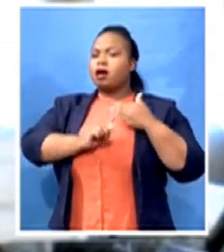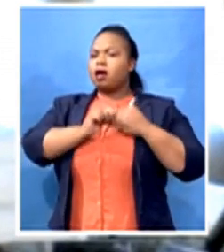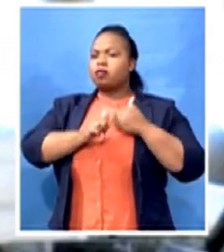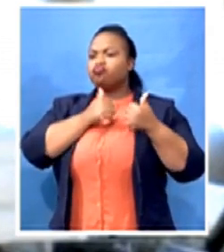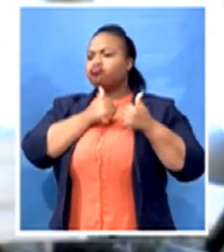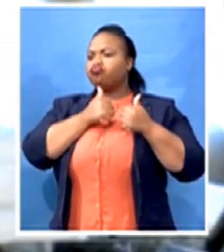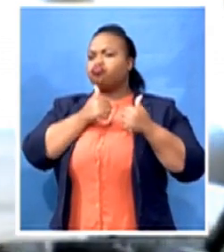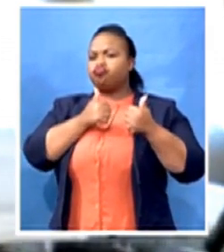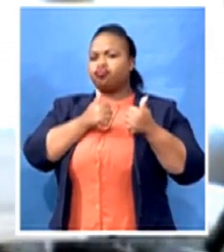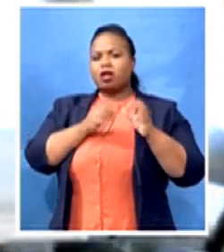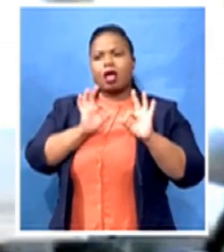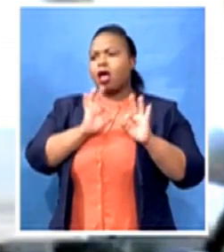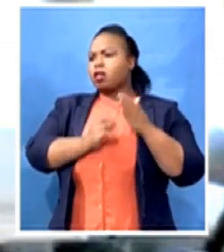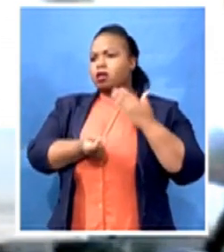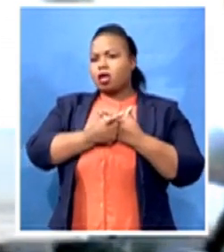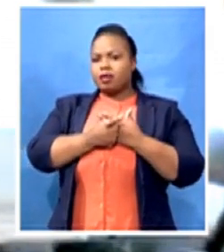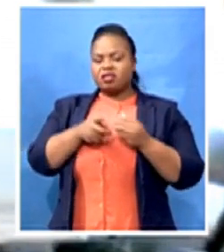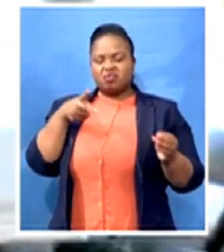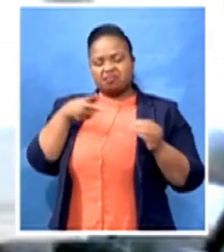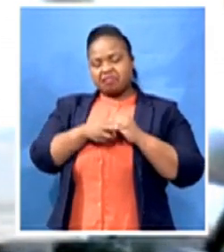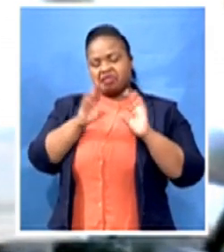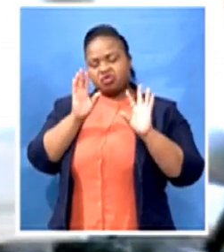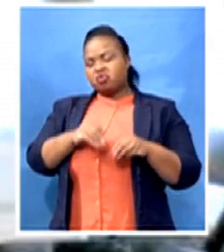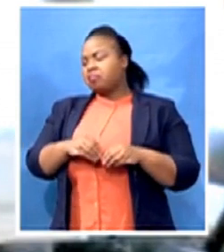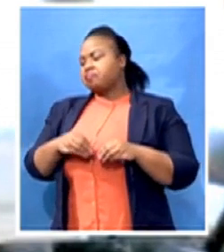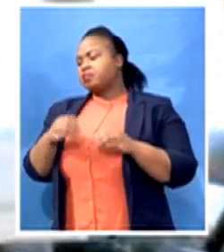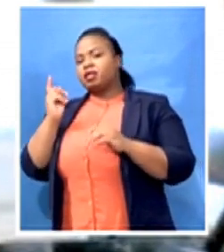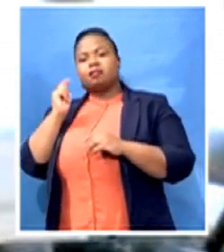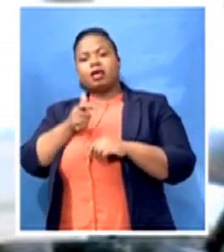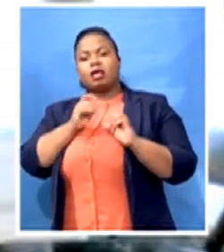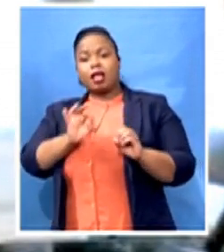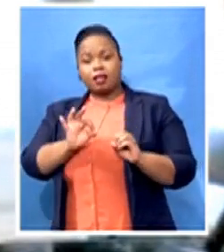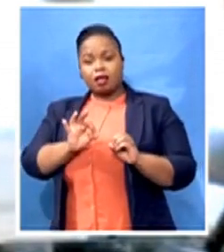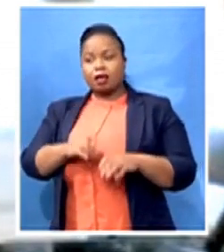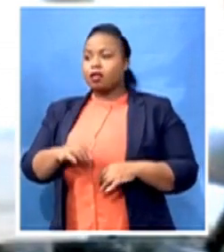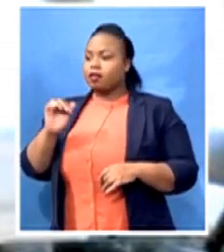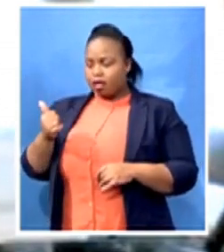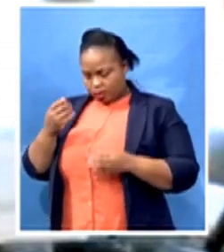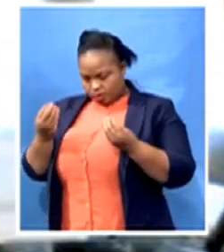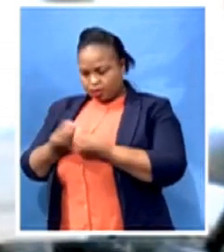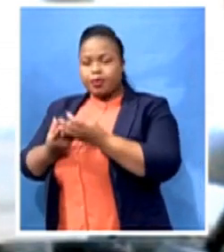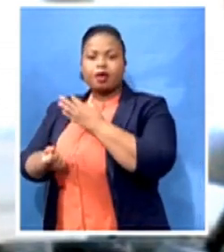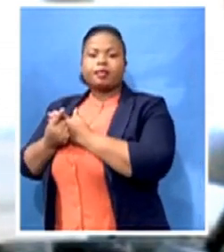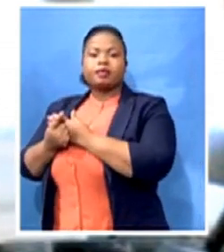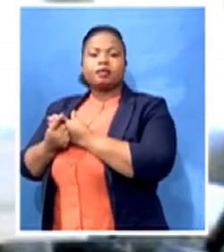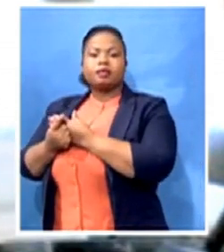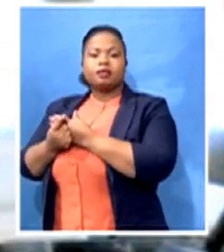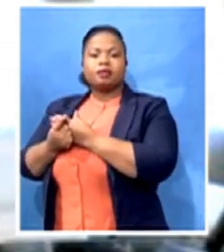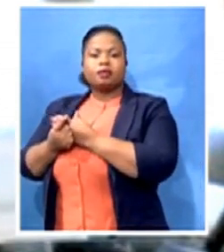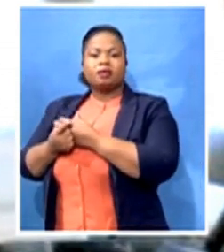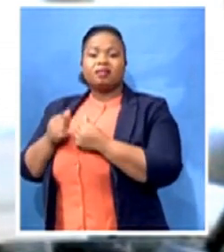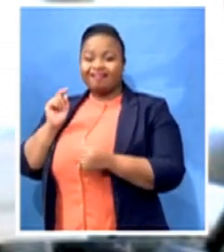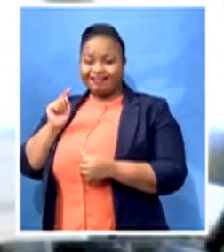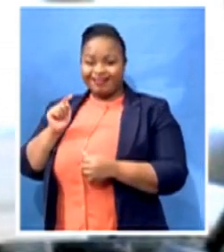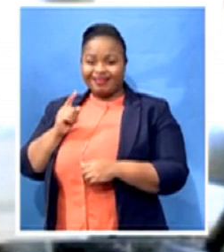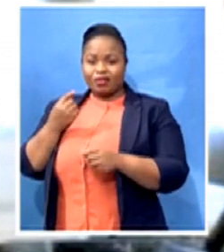premiums in that one odd month, you know, something goes completely wrong. So that is why it's important to, instead of reducing,